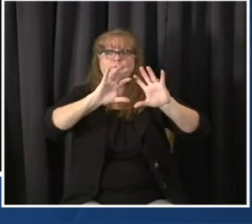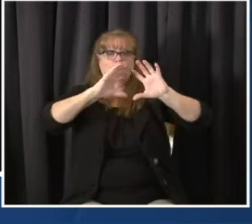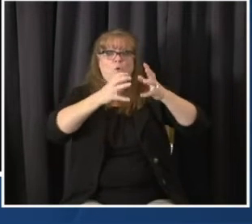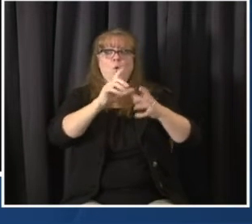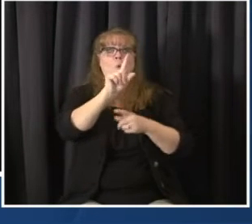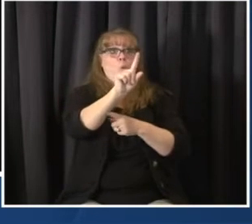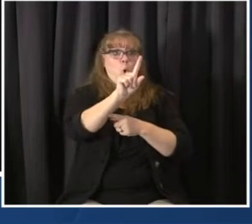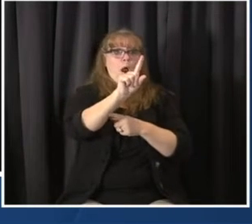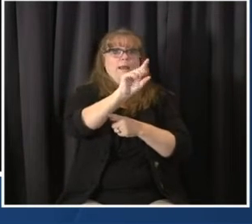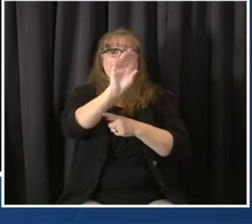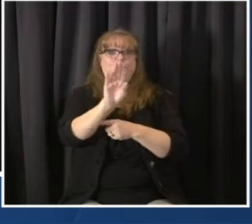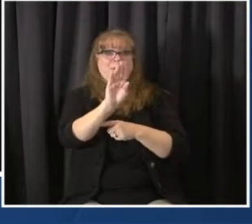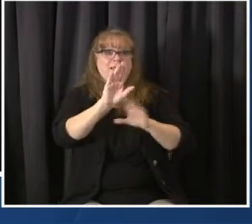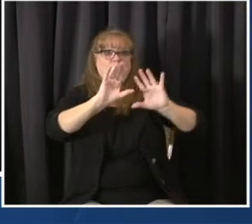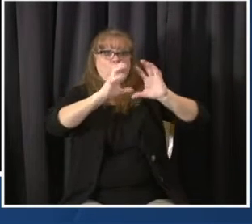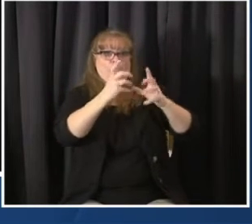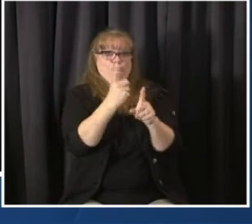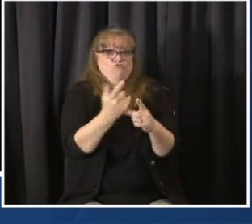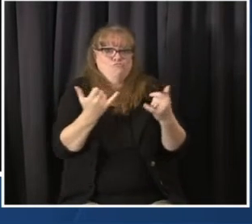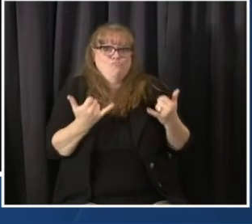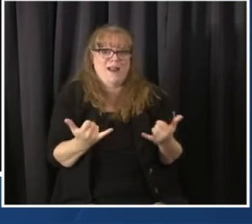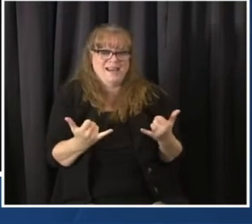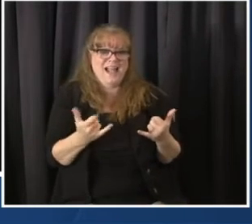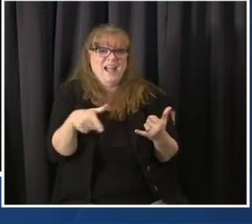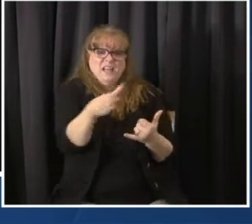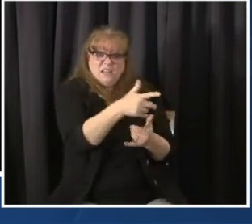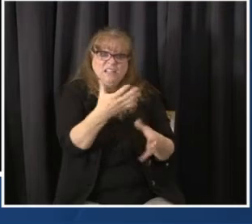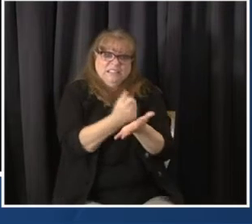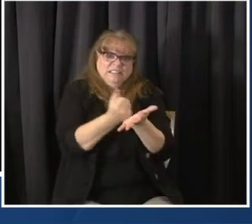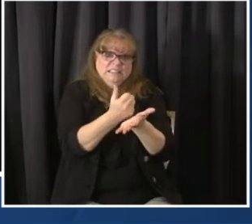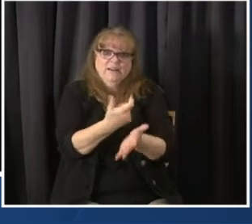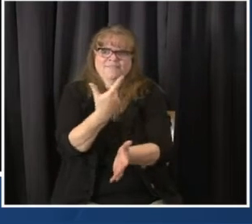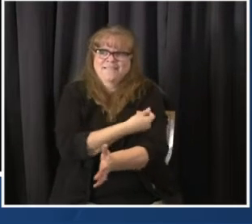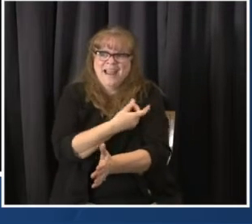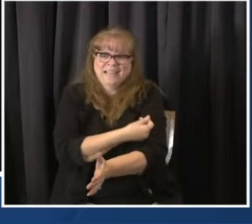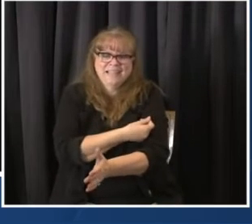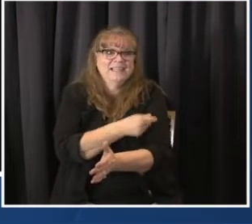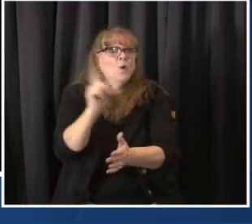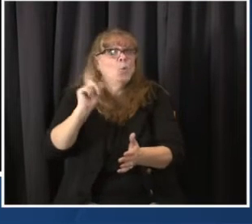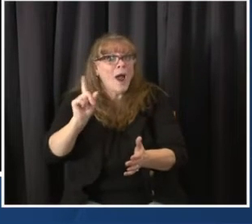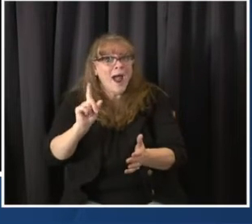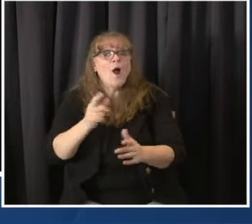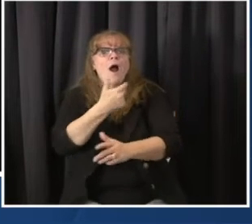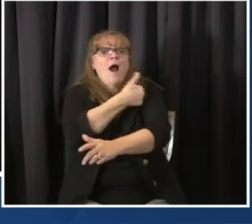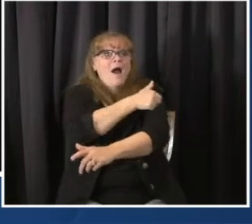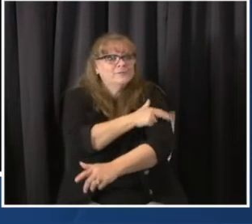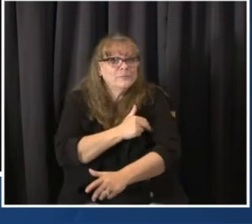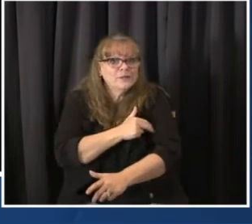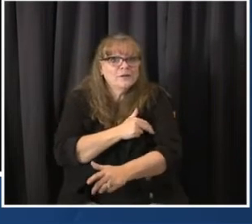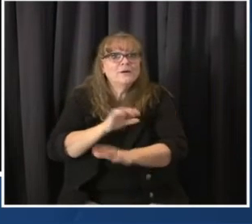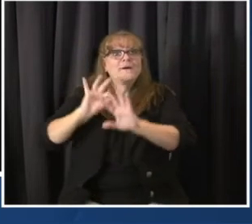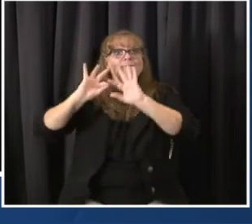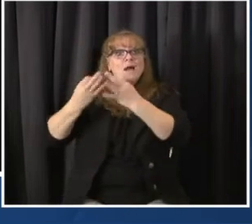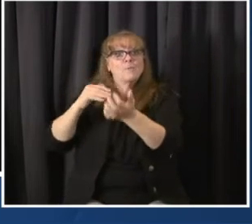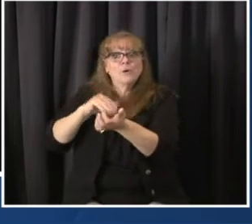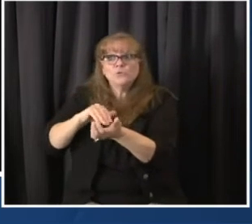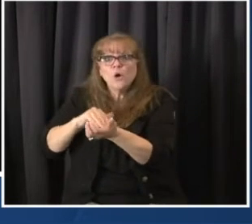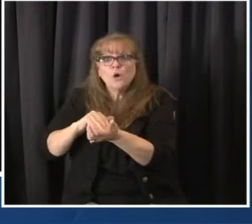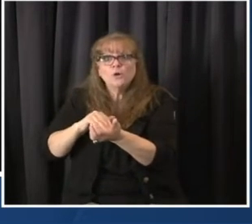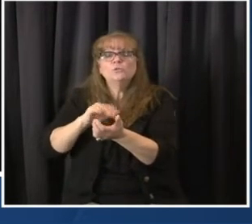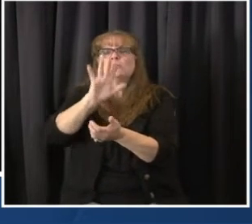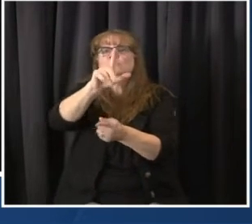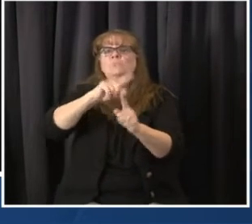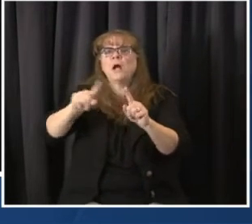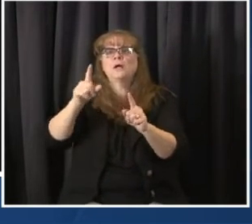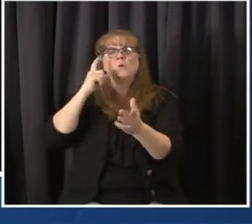working through a hospital and medical personnel in a few places. But by and large, in most areas and and those that haven't should be in the next few days